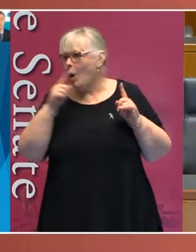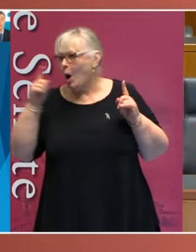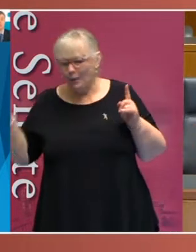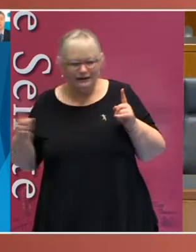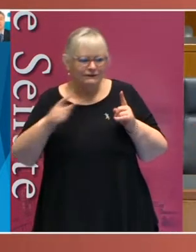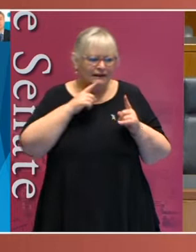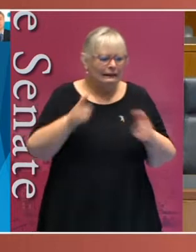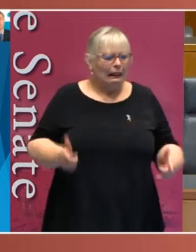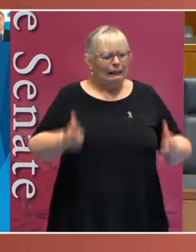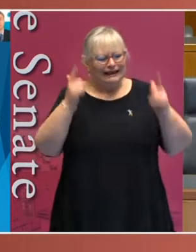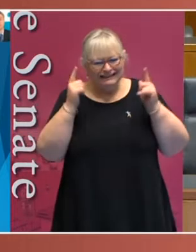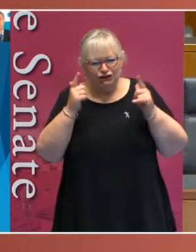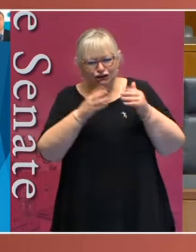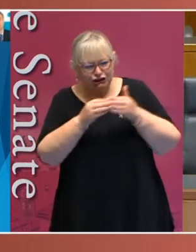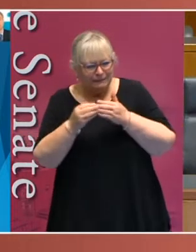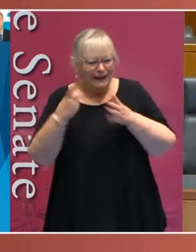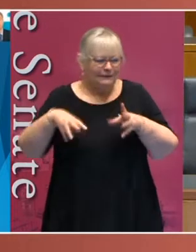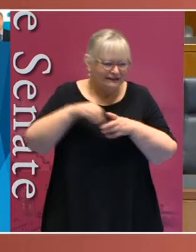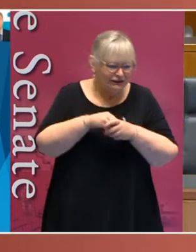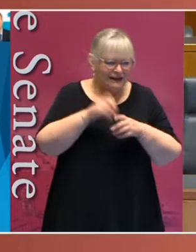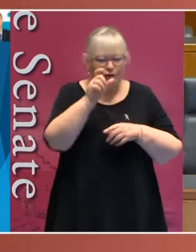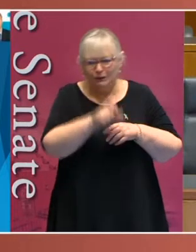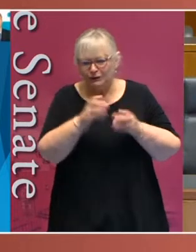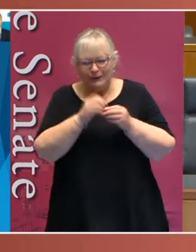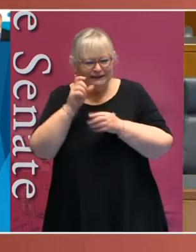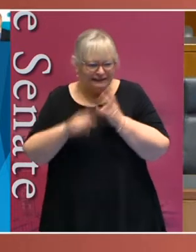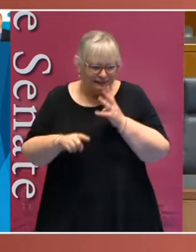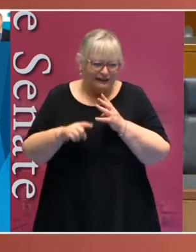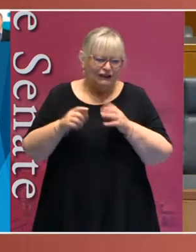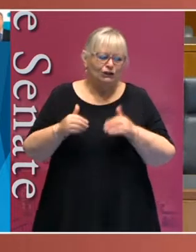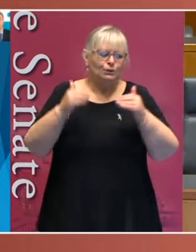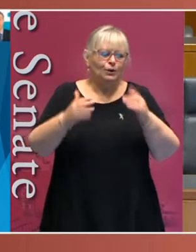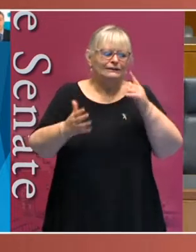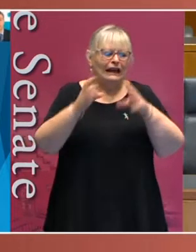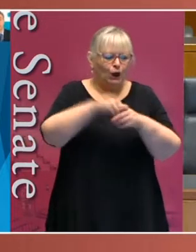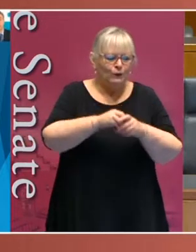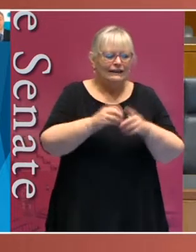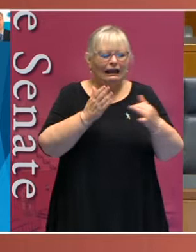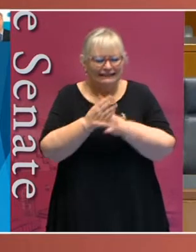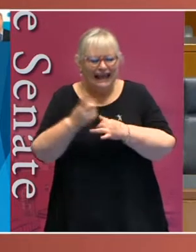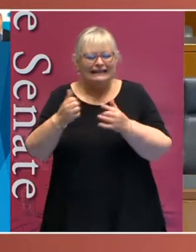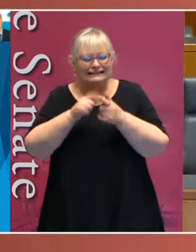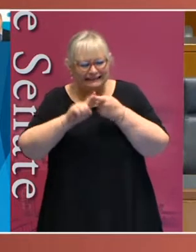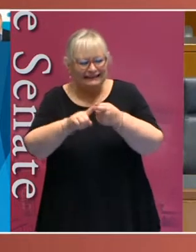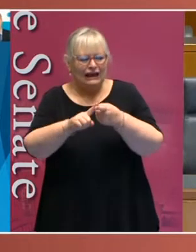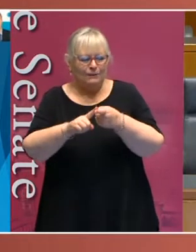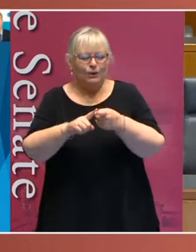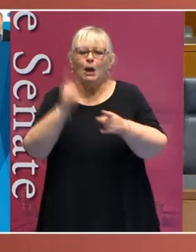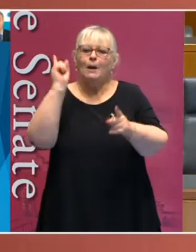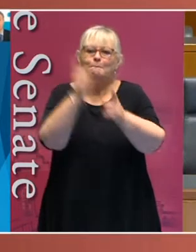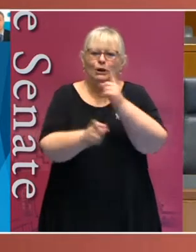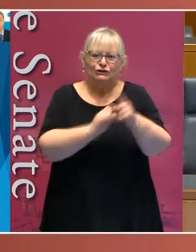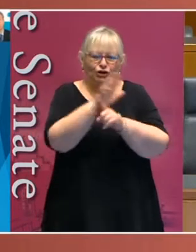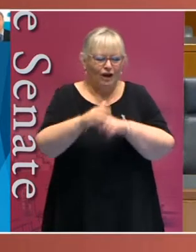The theme is leadership and participation of persons with disabilities toward an inclusive, accessible and sustainable post